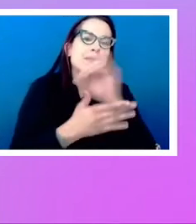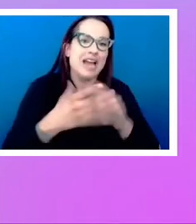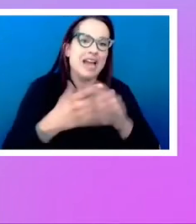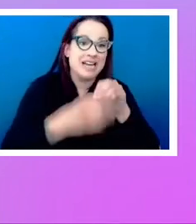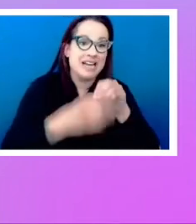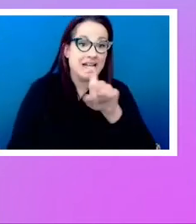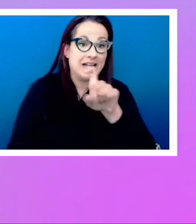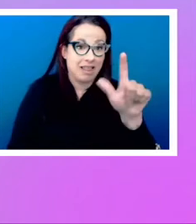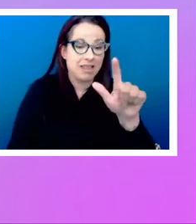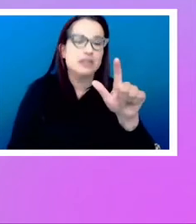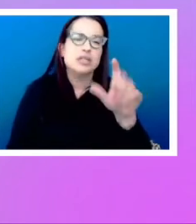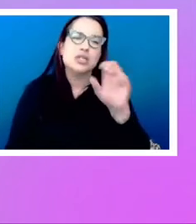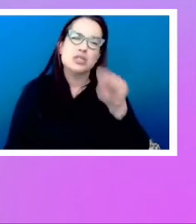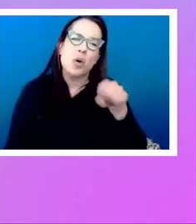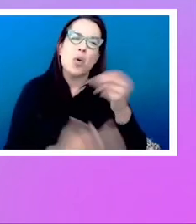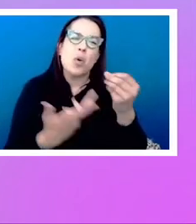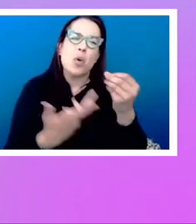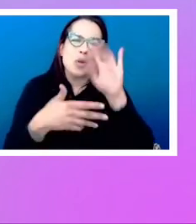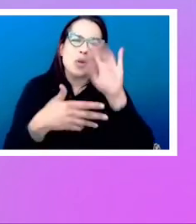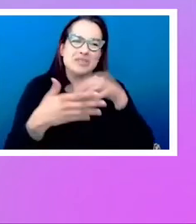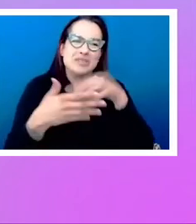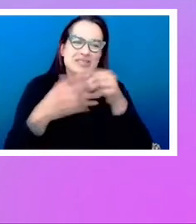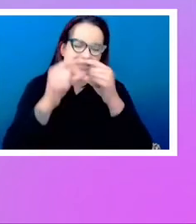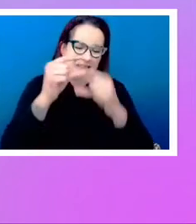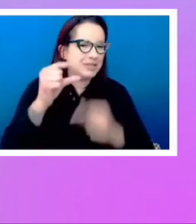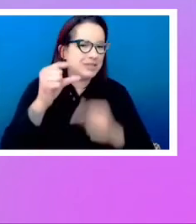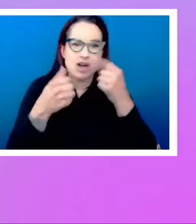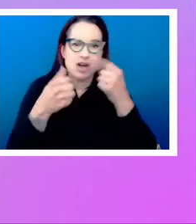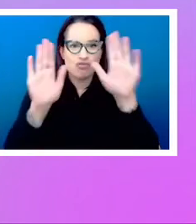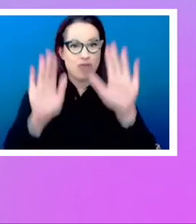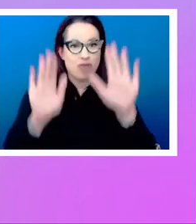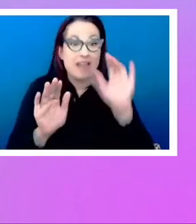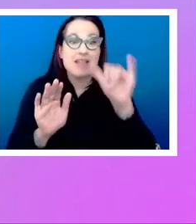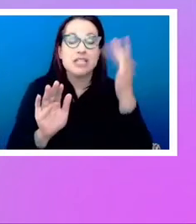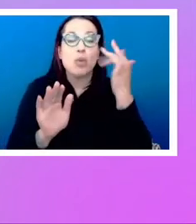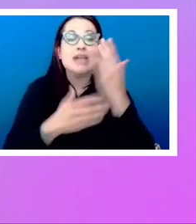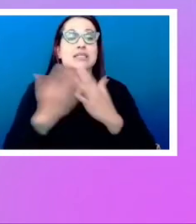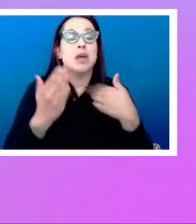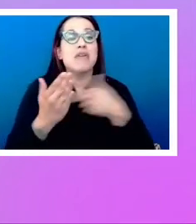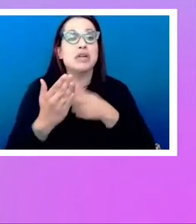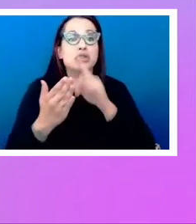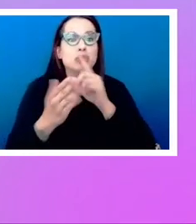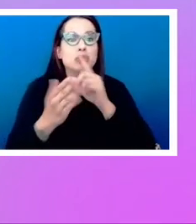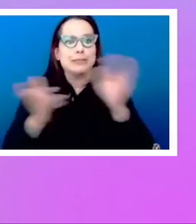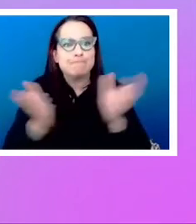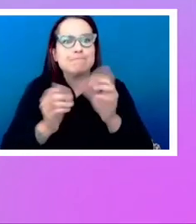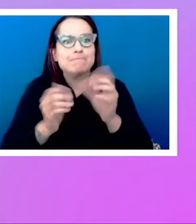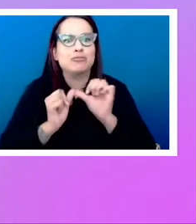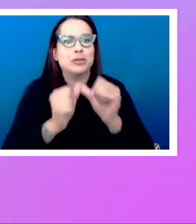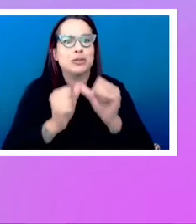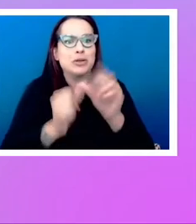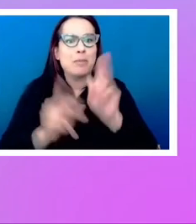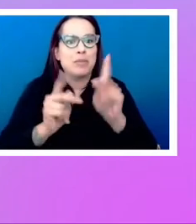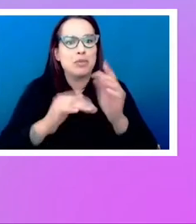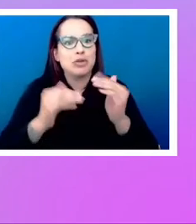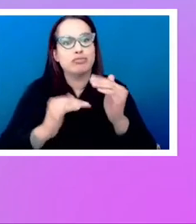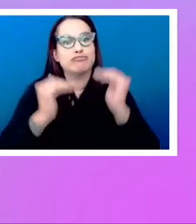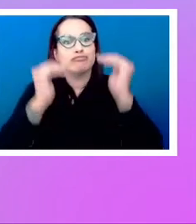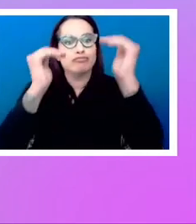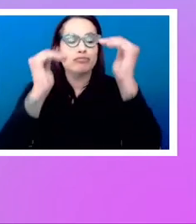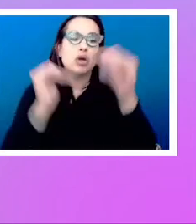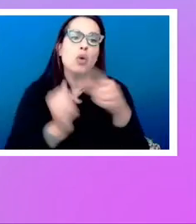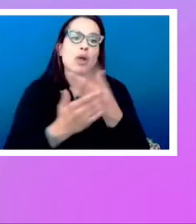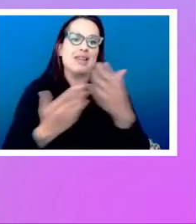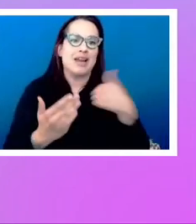weren't great. And that's why those of us who are really keen to move people along, one of the things we were saying was, you know, you're separating